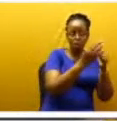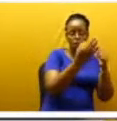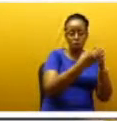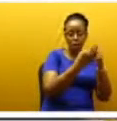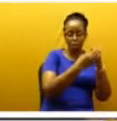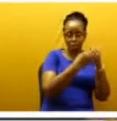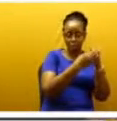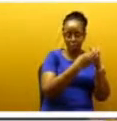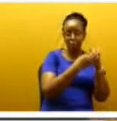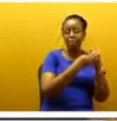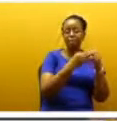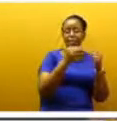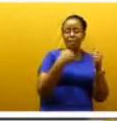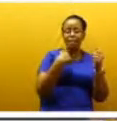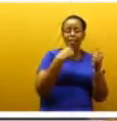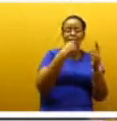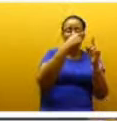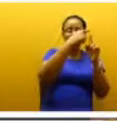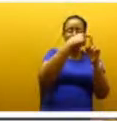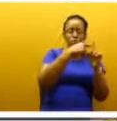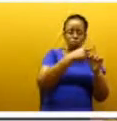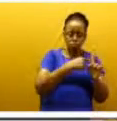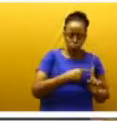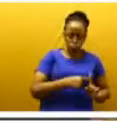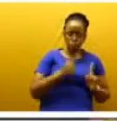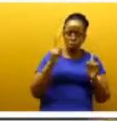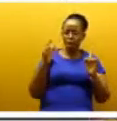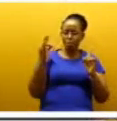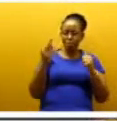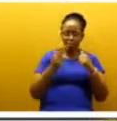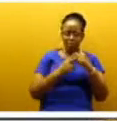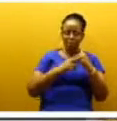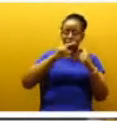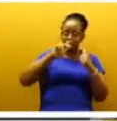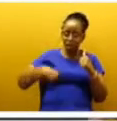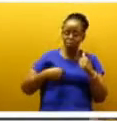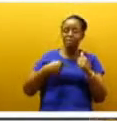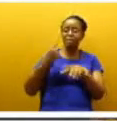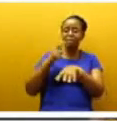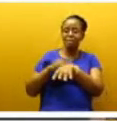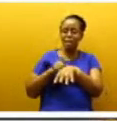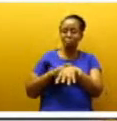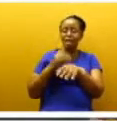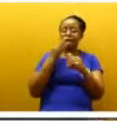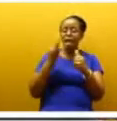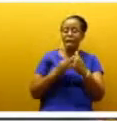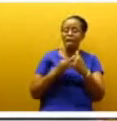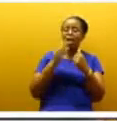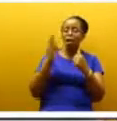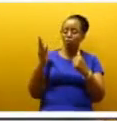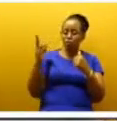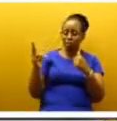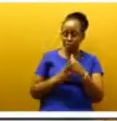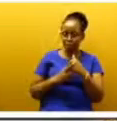137,000 times, 847,